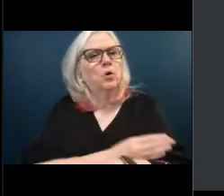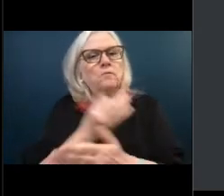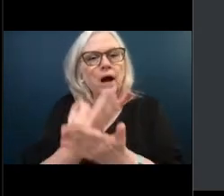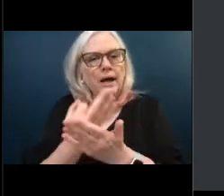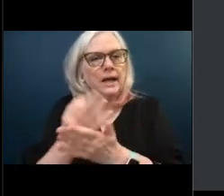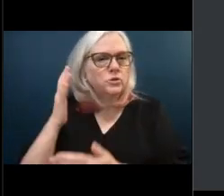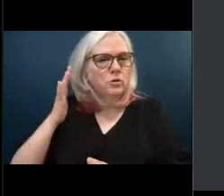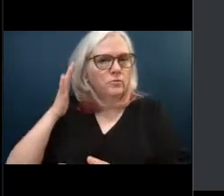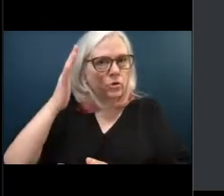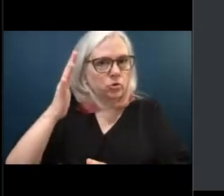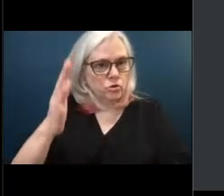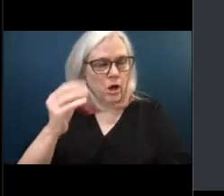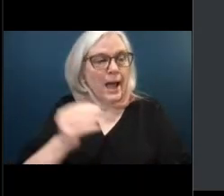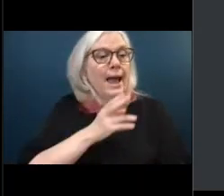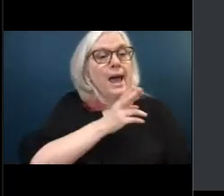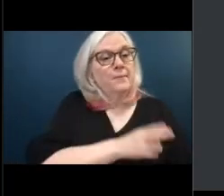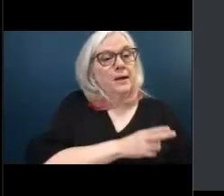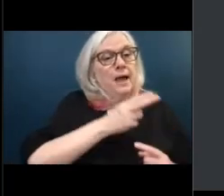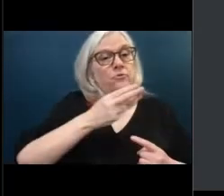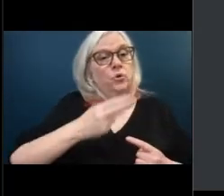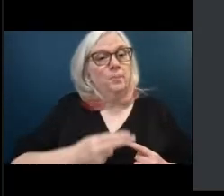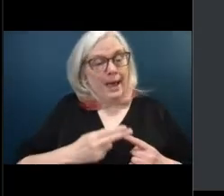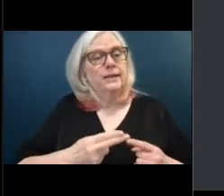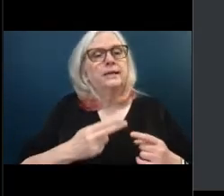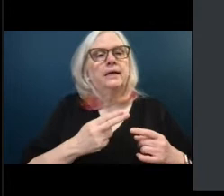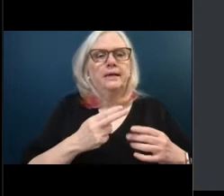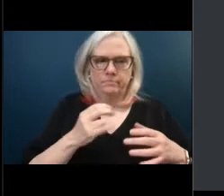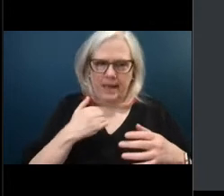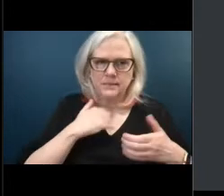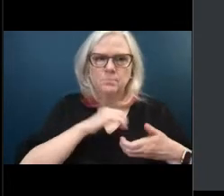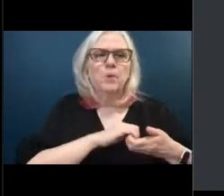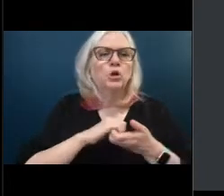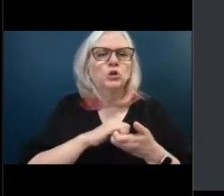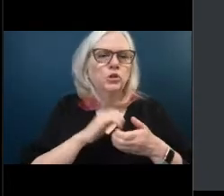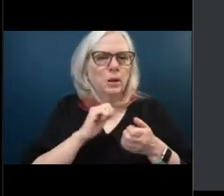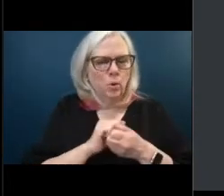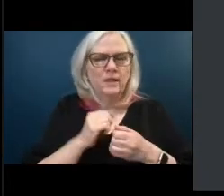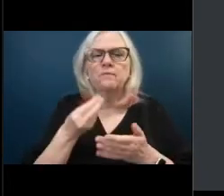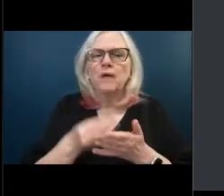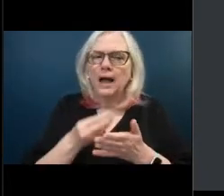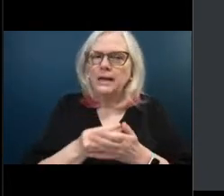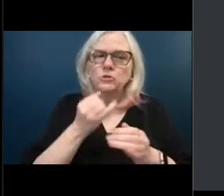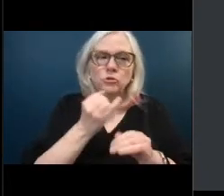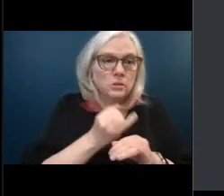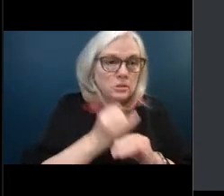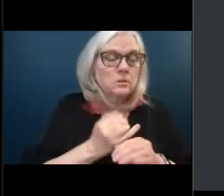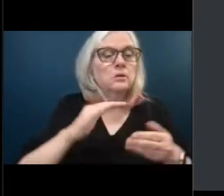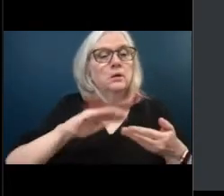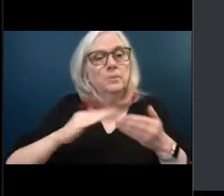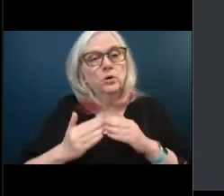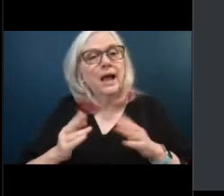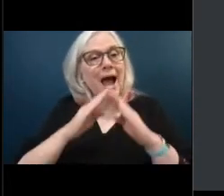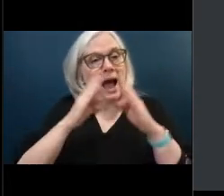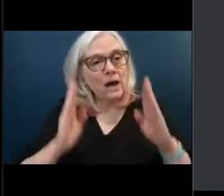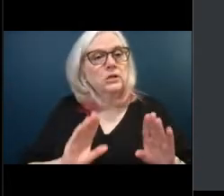active partnerships with financial institutions, social service agencies, businesses, community housing providers, and